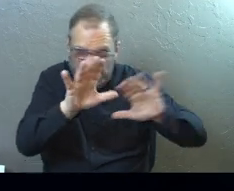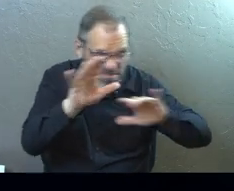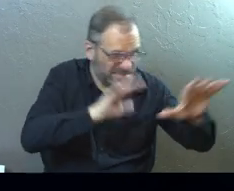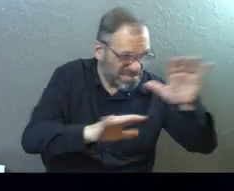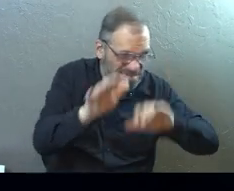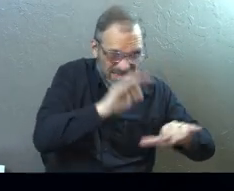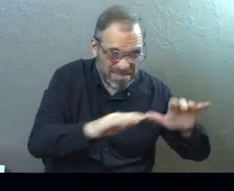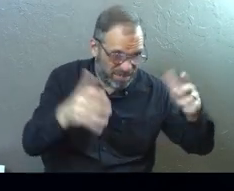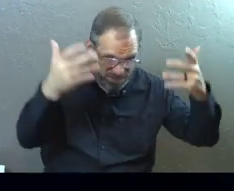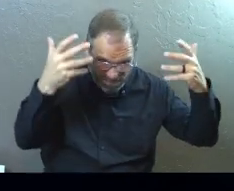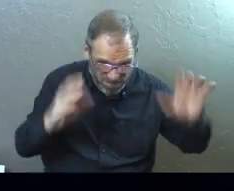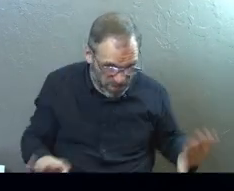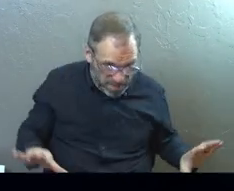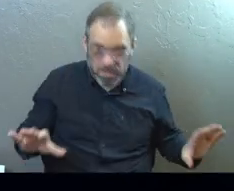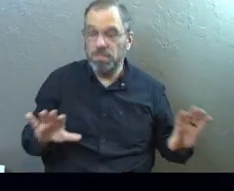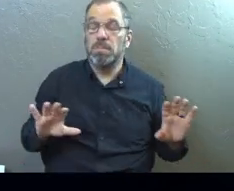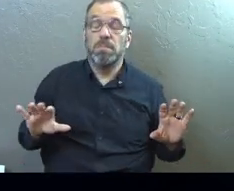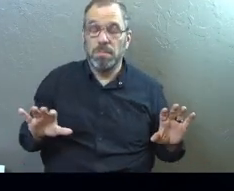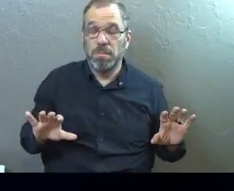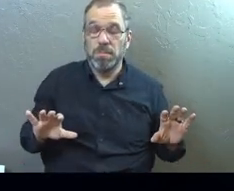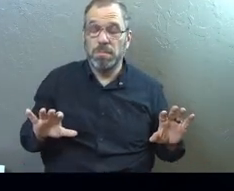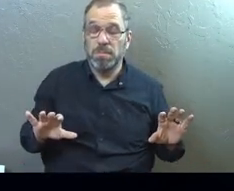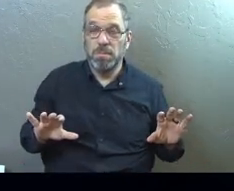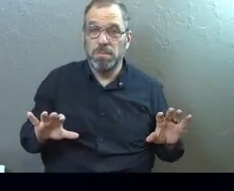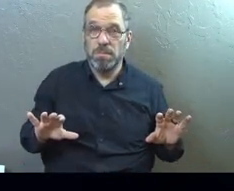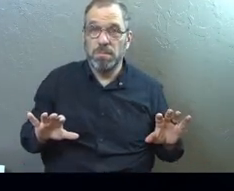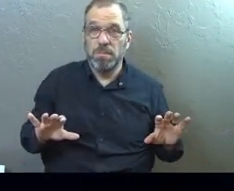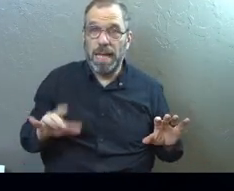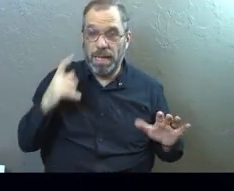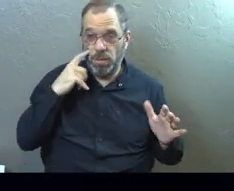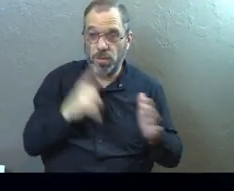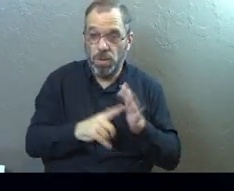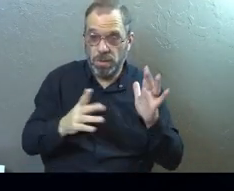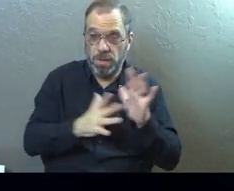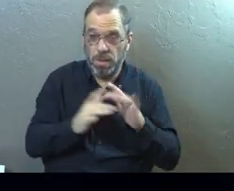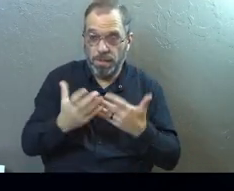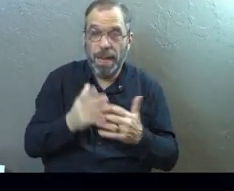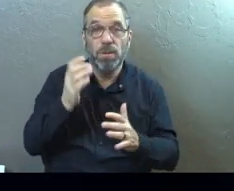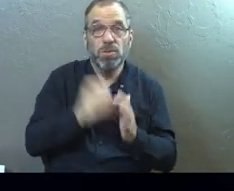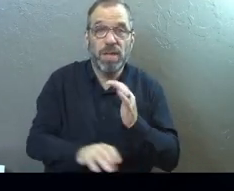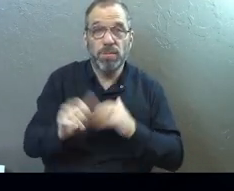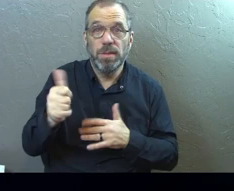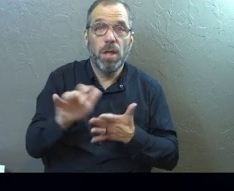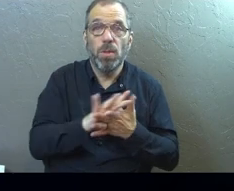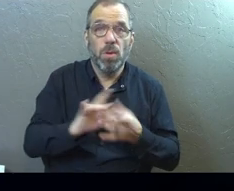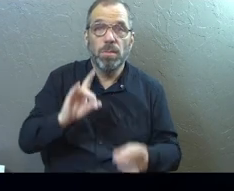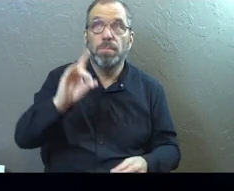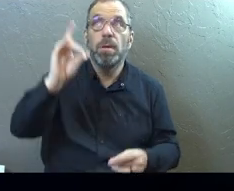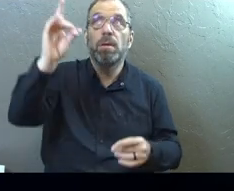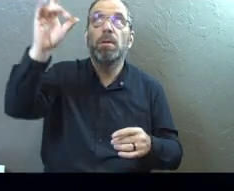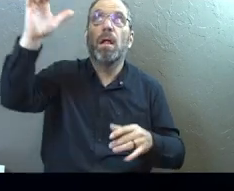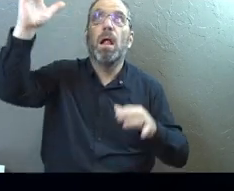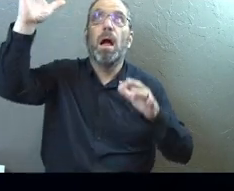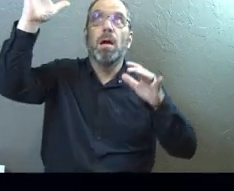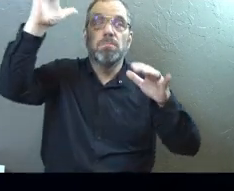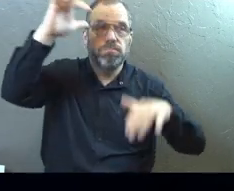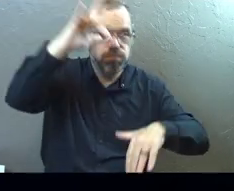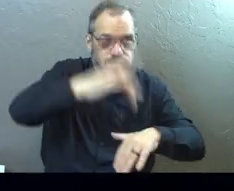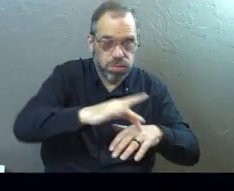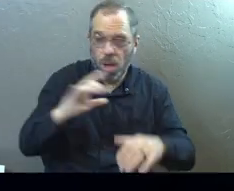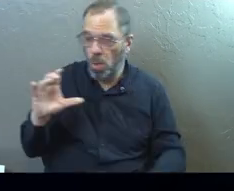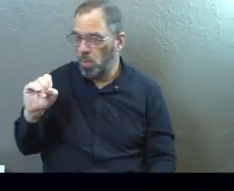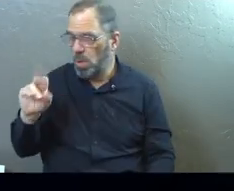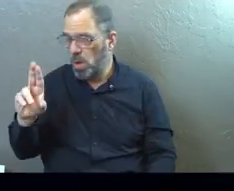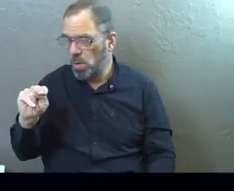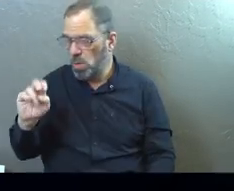them. And then after that, towards the end, he reveals to them. And what you see in scripture is in chapter 10 is the Holy Spirit falls upon these people when he's with